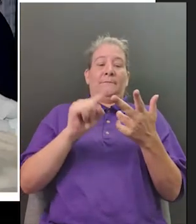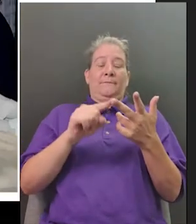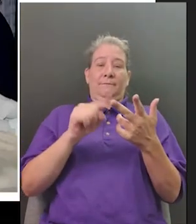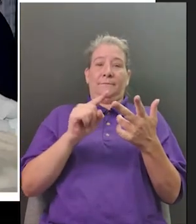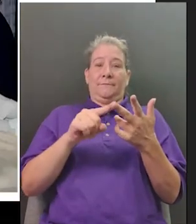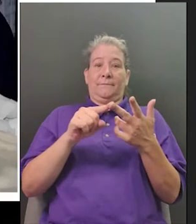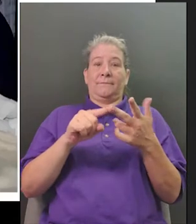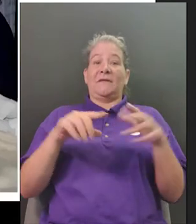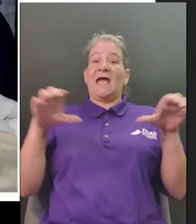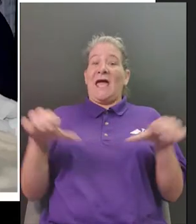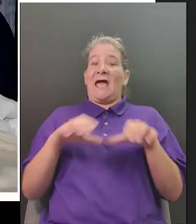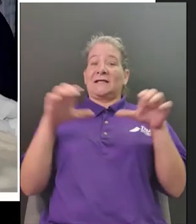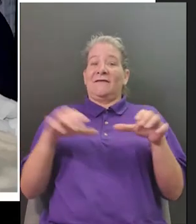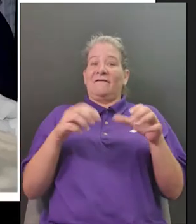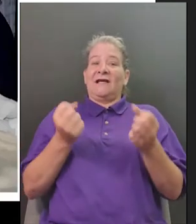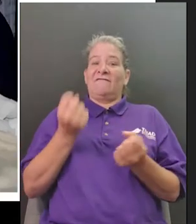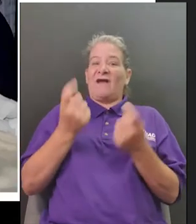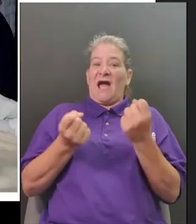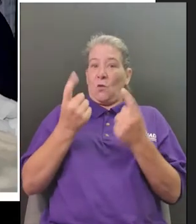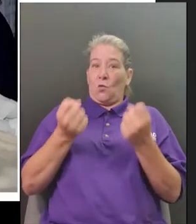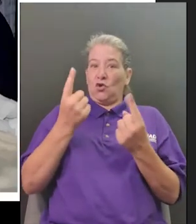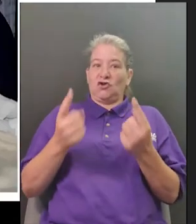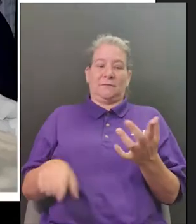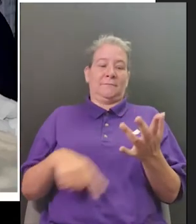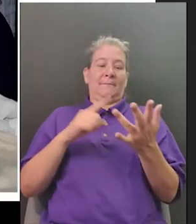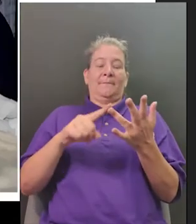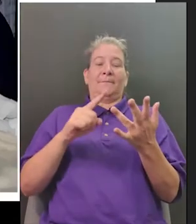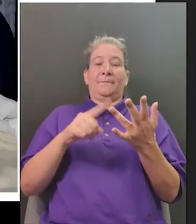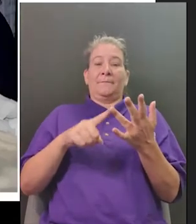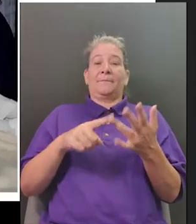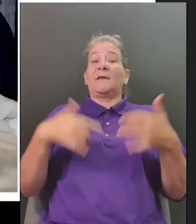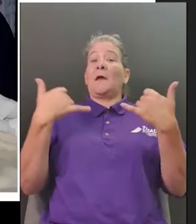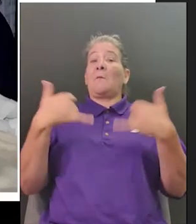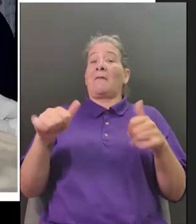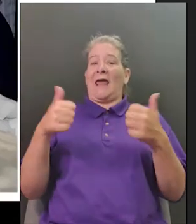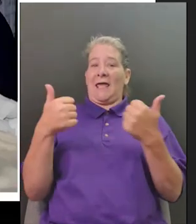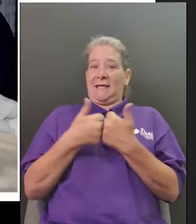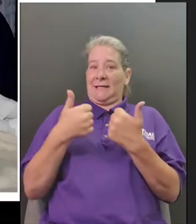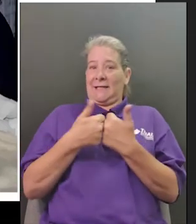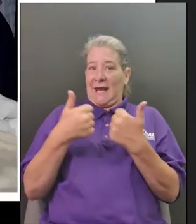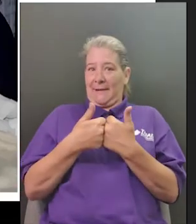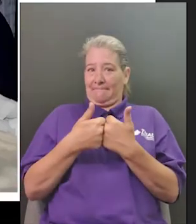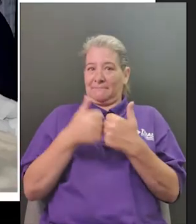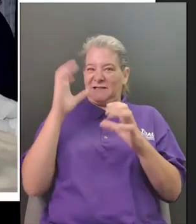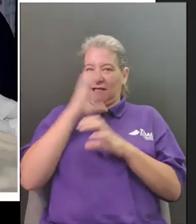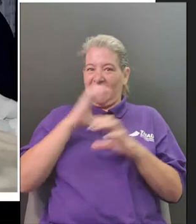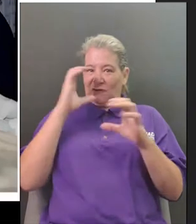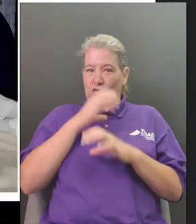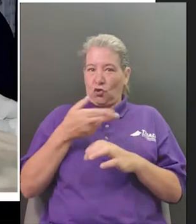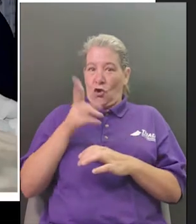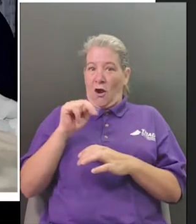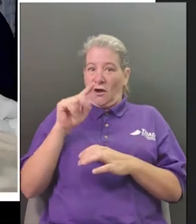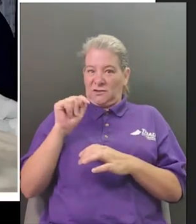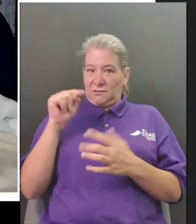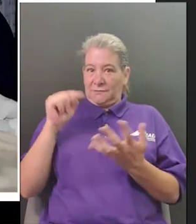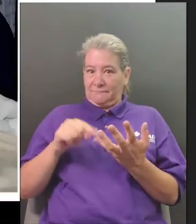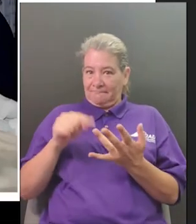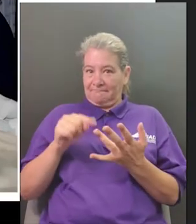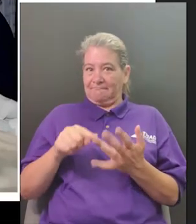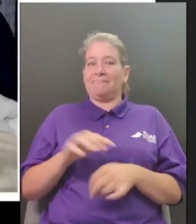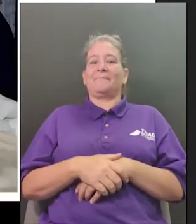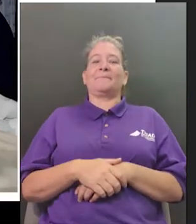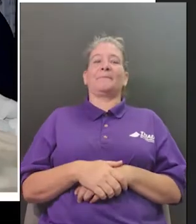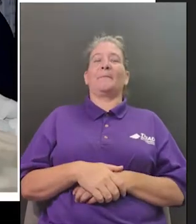and uh we will also be playing a little game so i'm in webinar format tonight